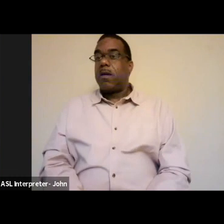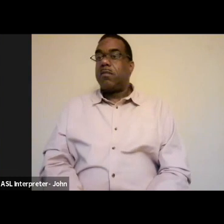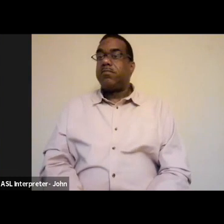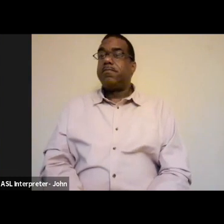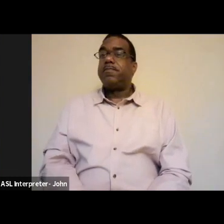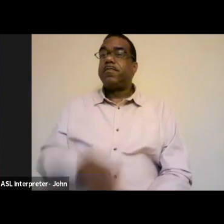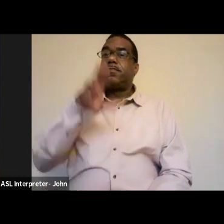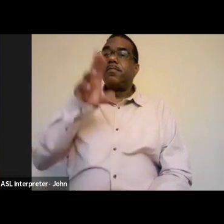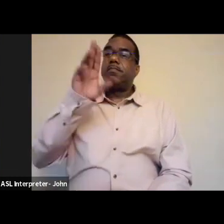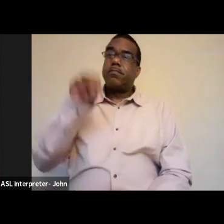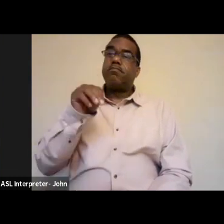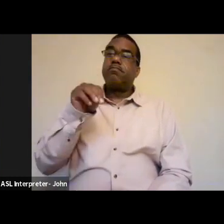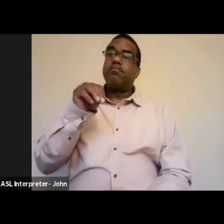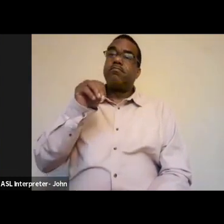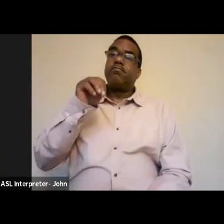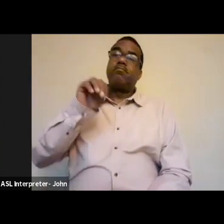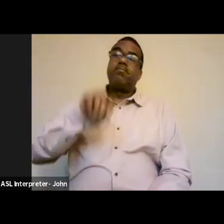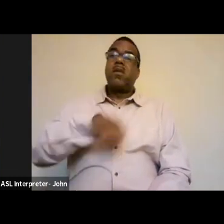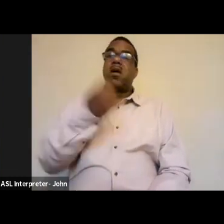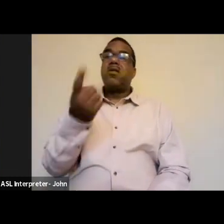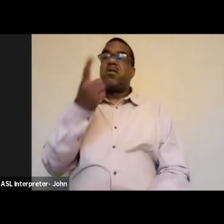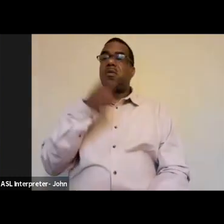Okay, other questions.